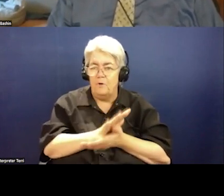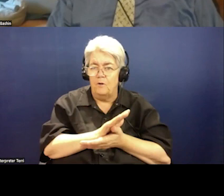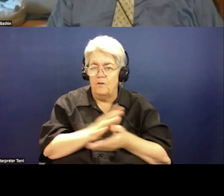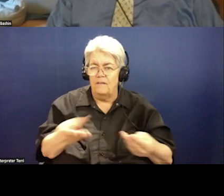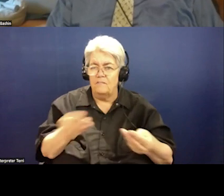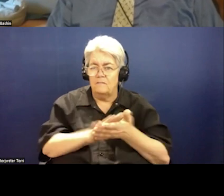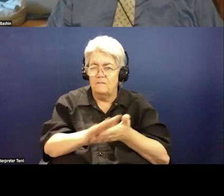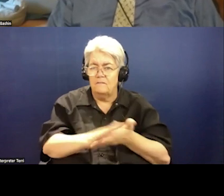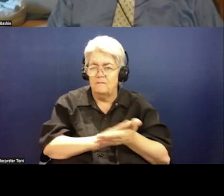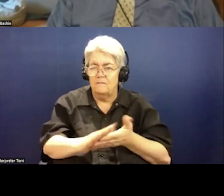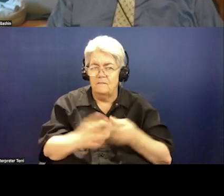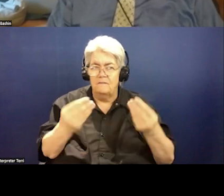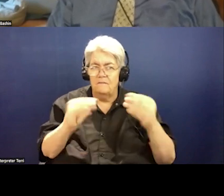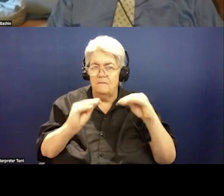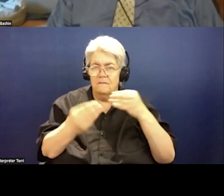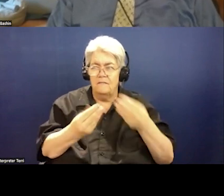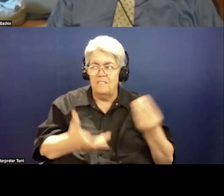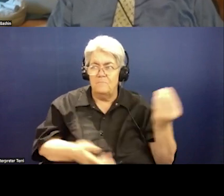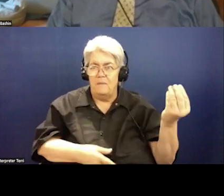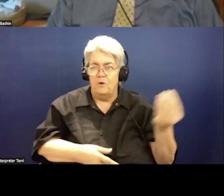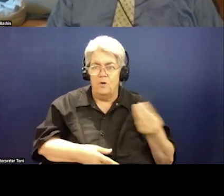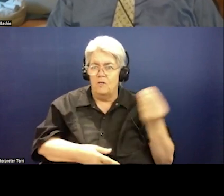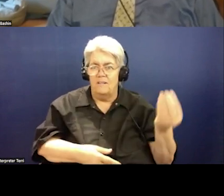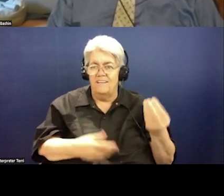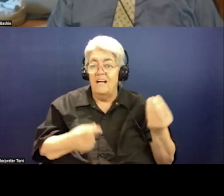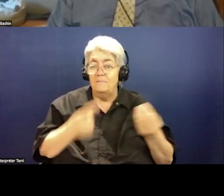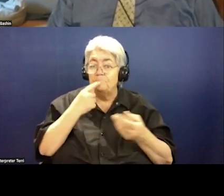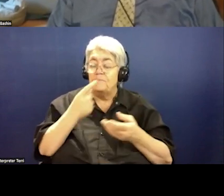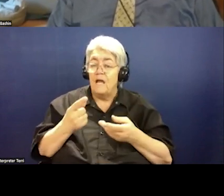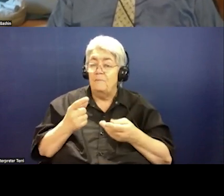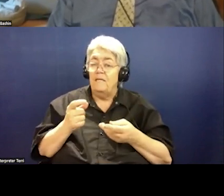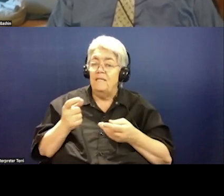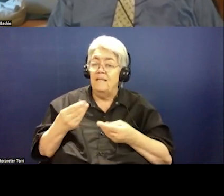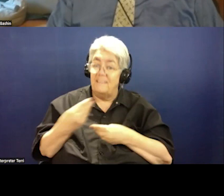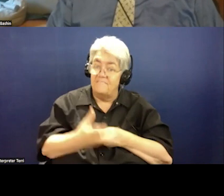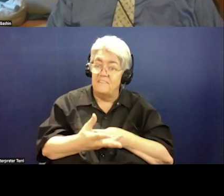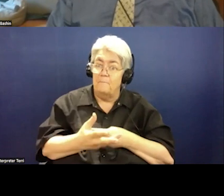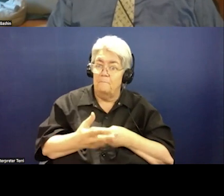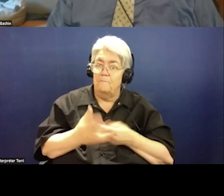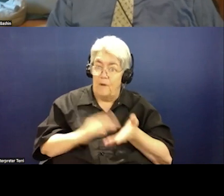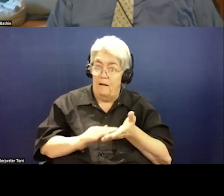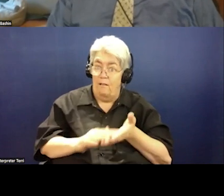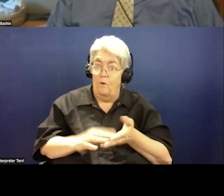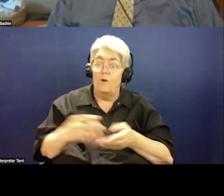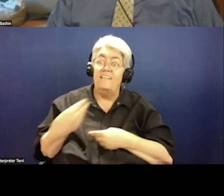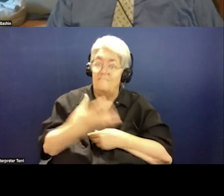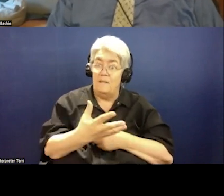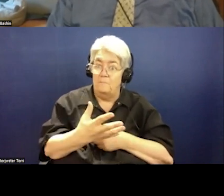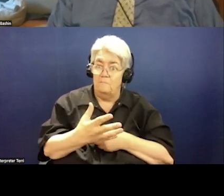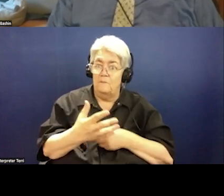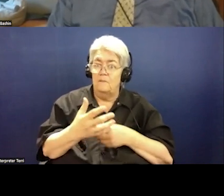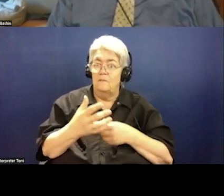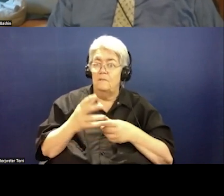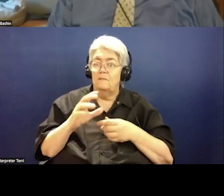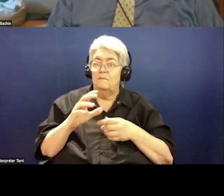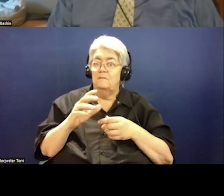This is not just a good idea in the United States. It's the law. Accessibility is a big thing. I considered